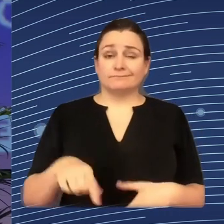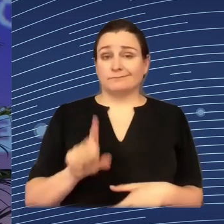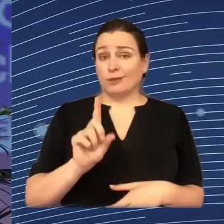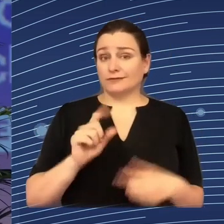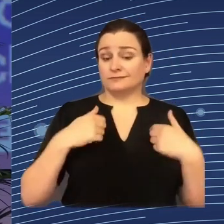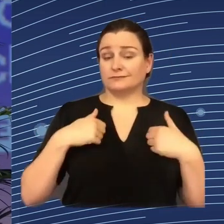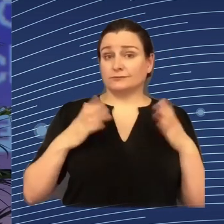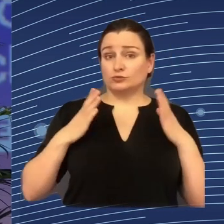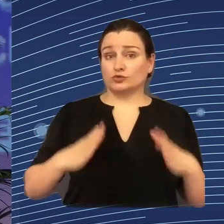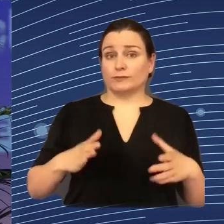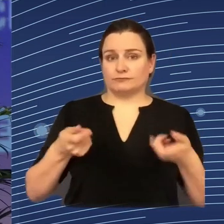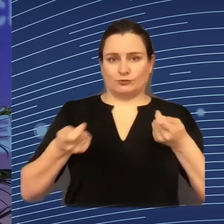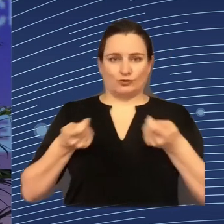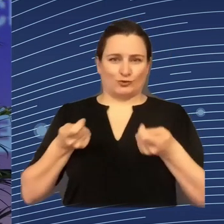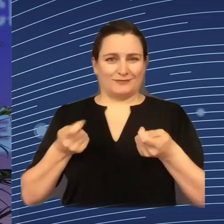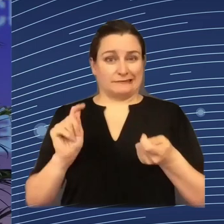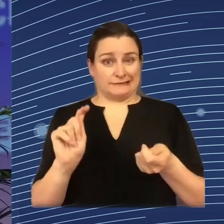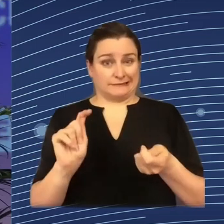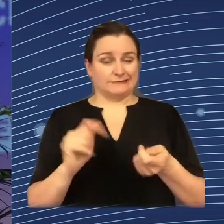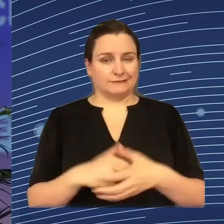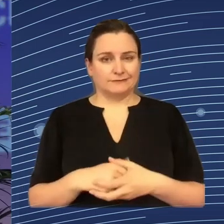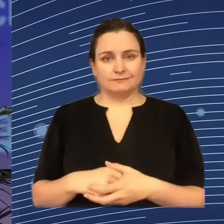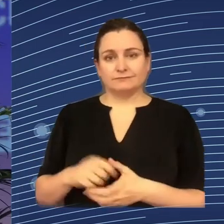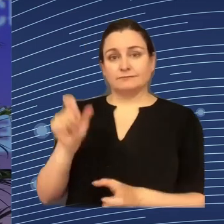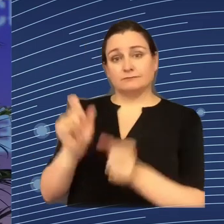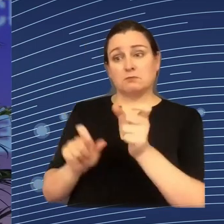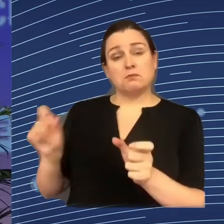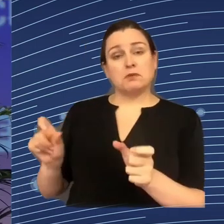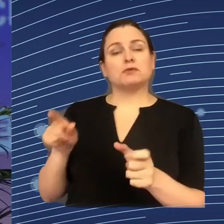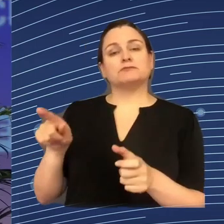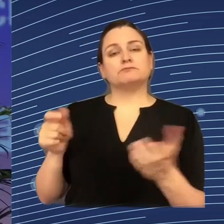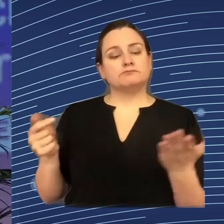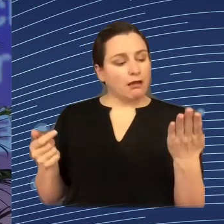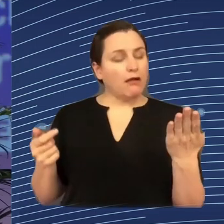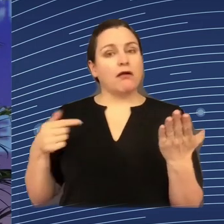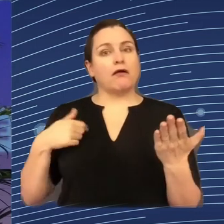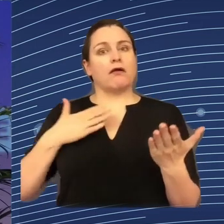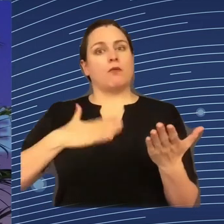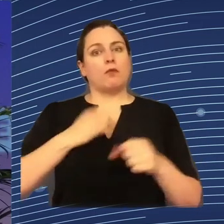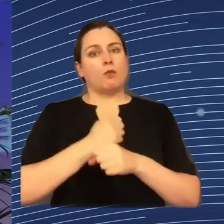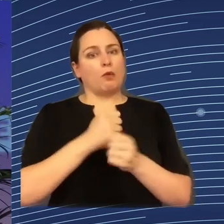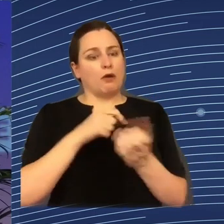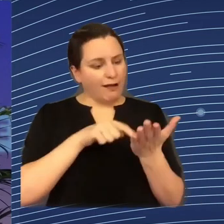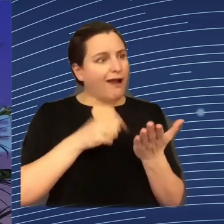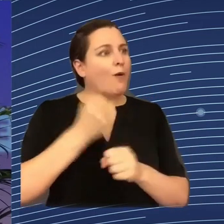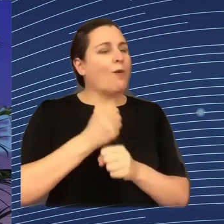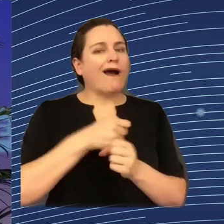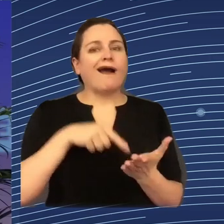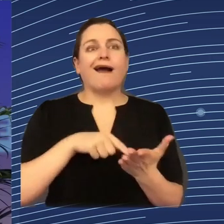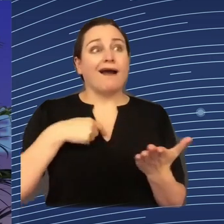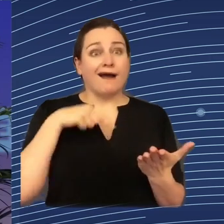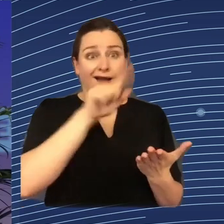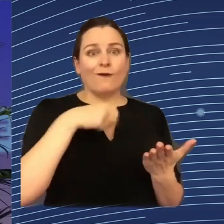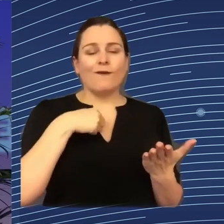something we support. When it comes to recruitment and HR, I think the problem is that everything is being